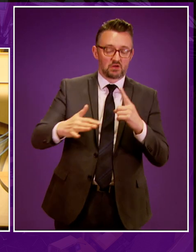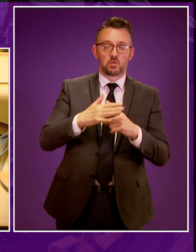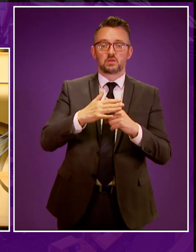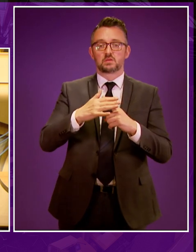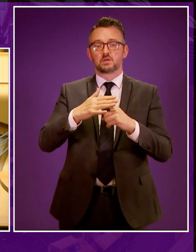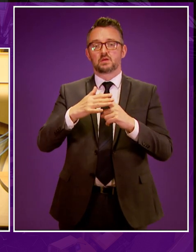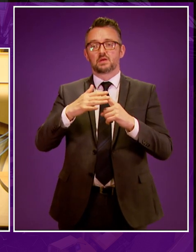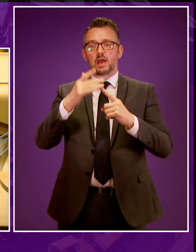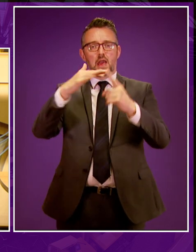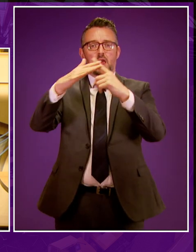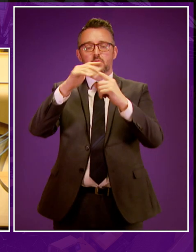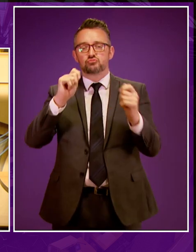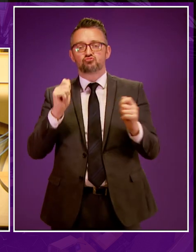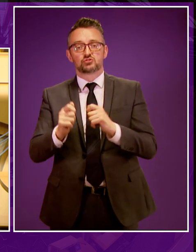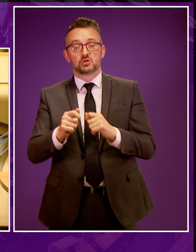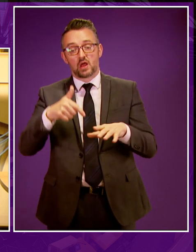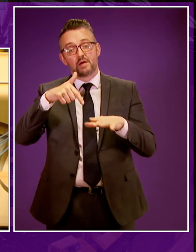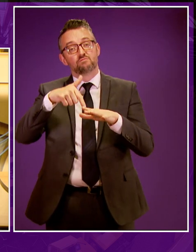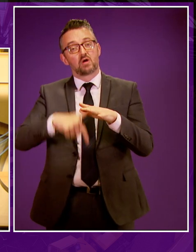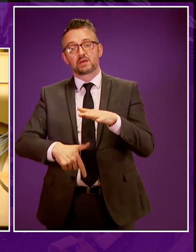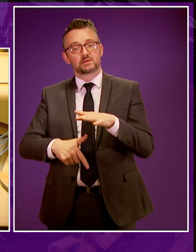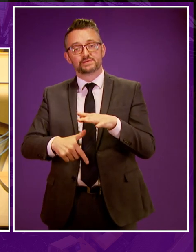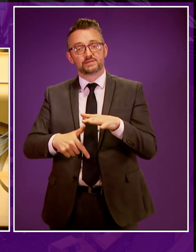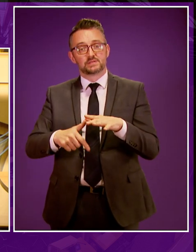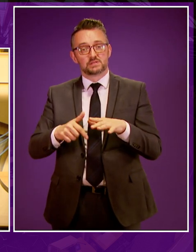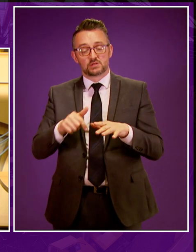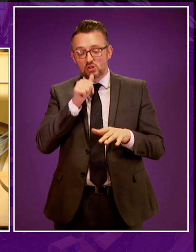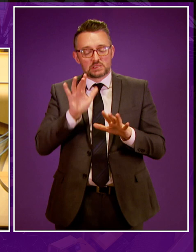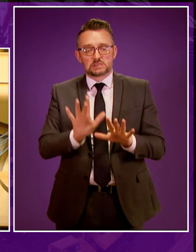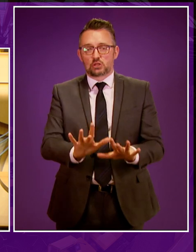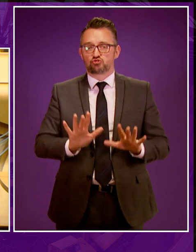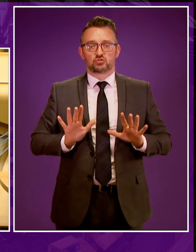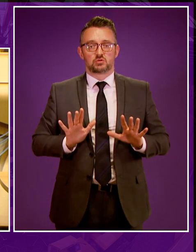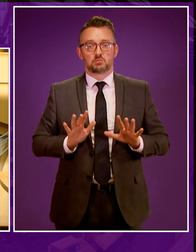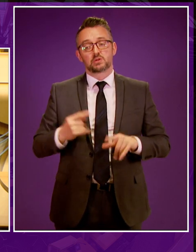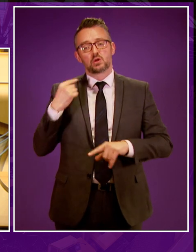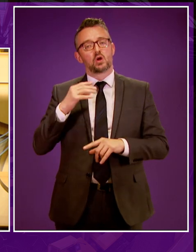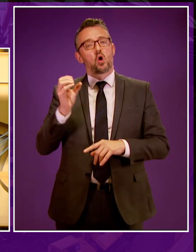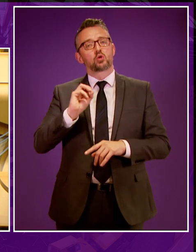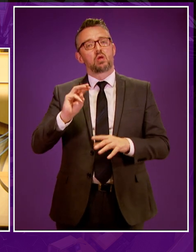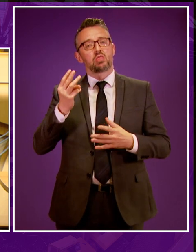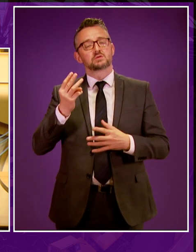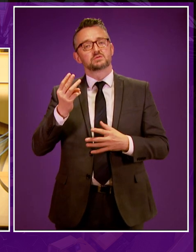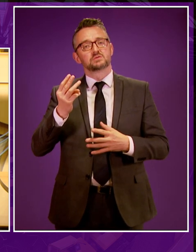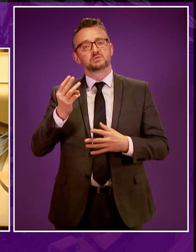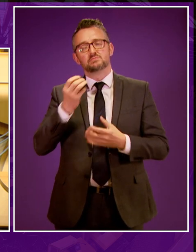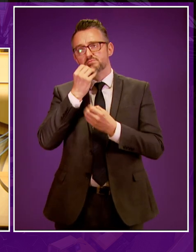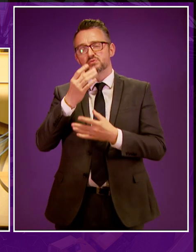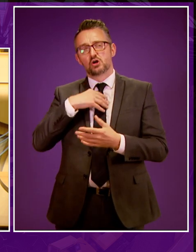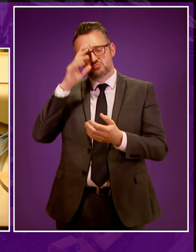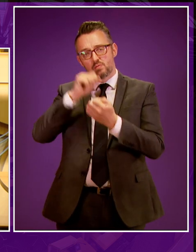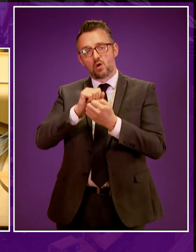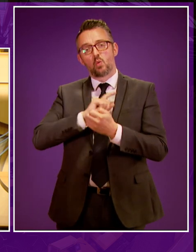climate change reasons, fracking is not something we should go anywhere near. But October 3rd was personally memorable for another reason.